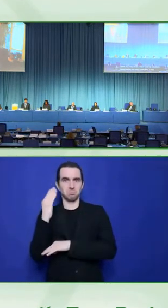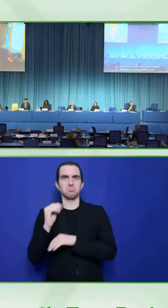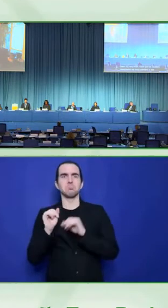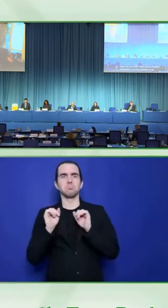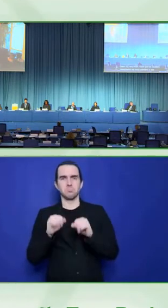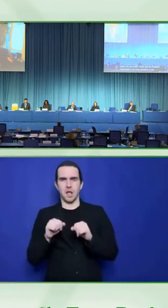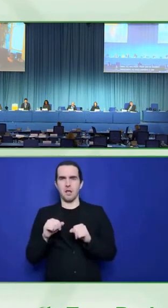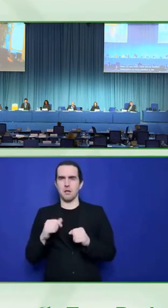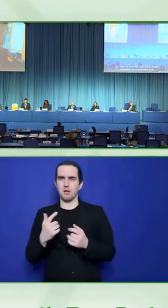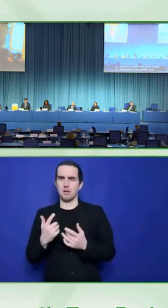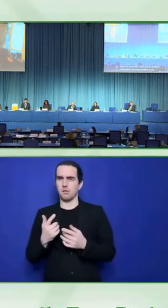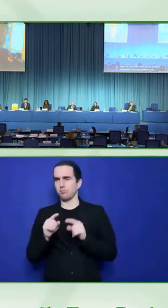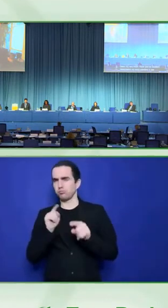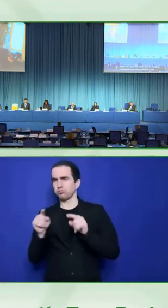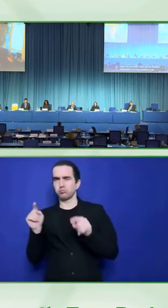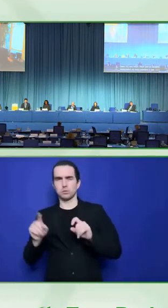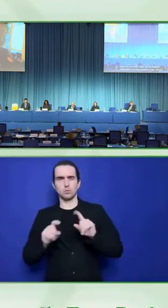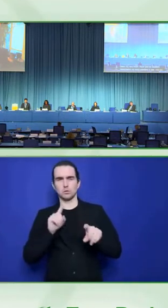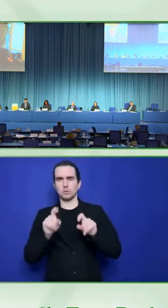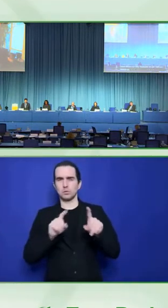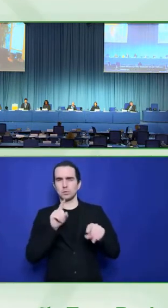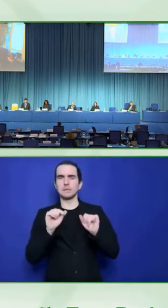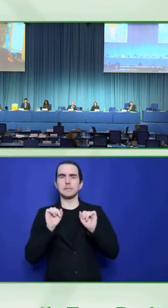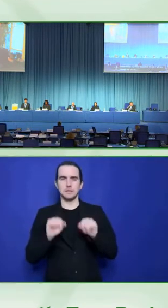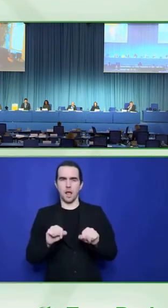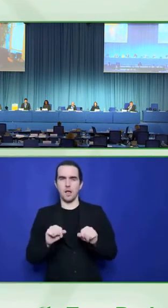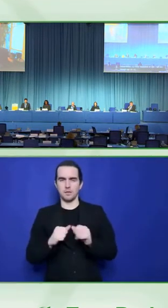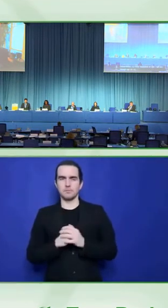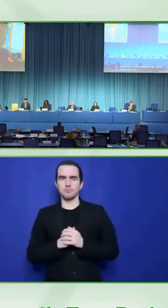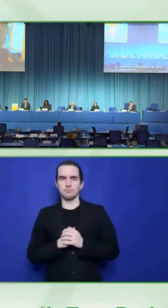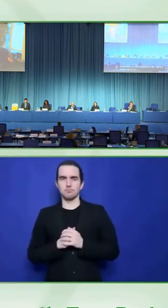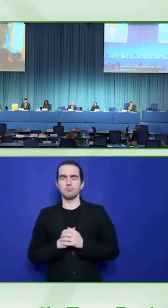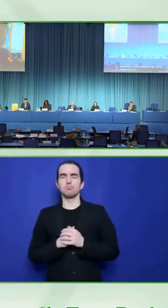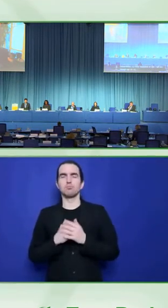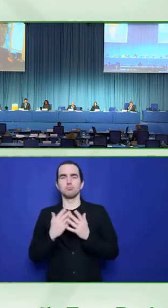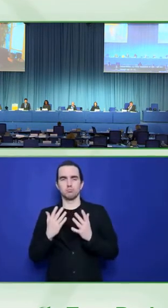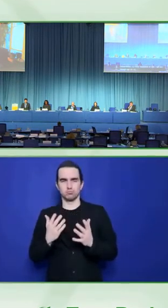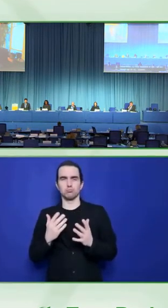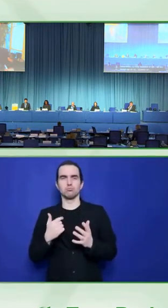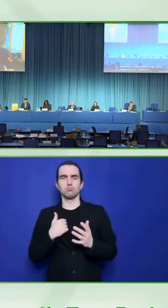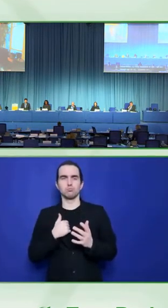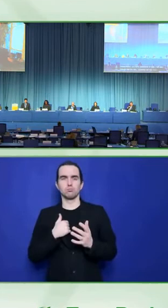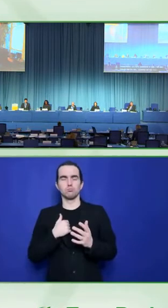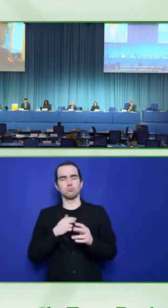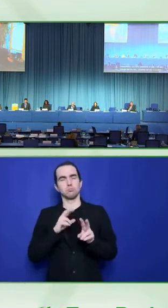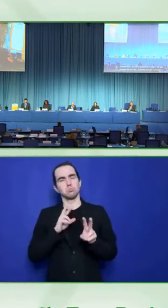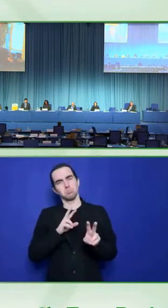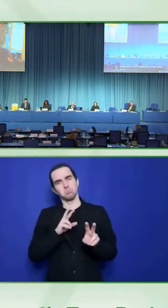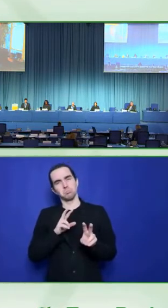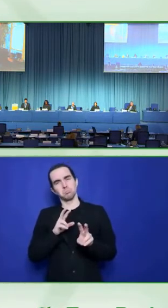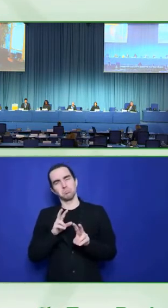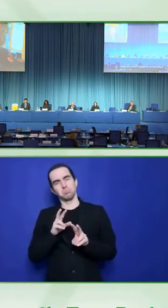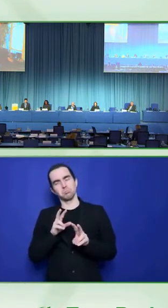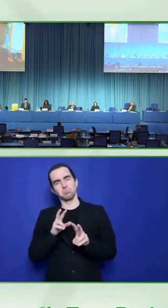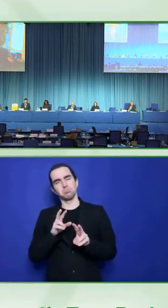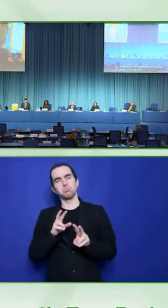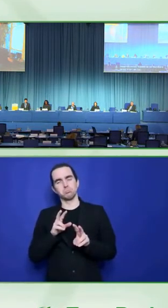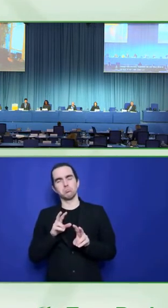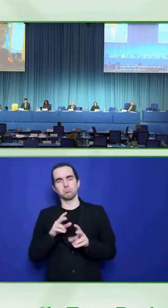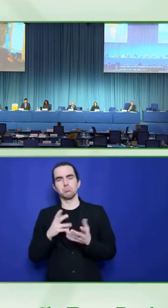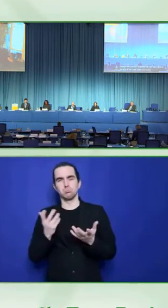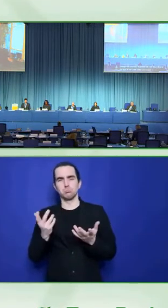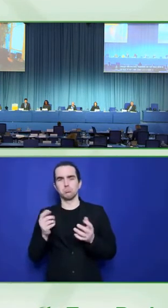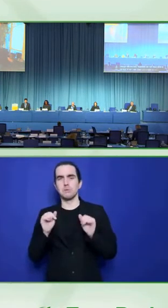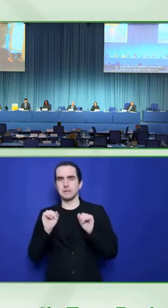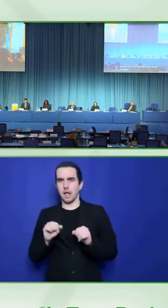of y'all. Excellent work. So next, I'm going to turn it over to a colleague and friend, Shelby Kapoor. She's the founder